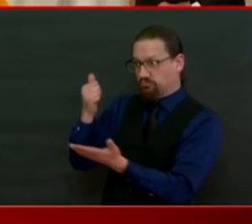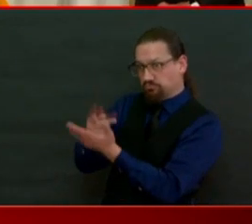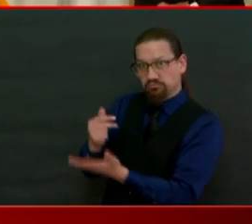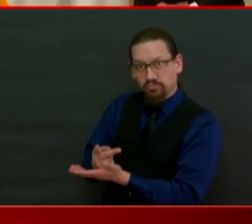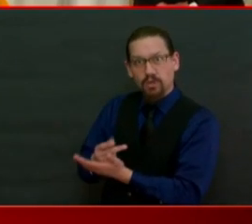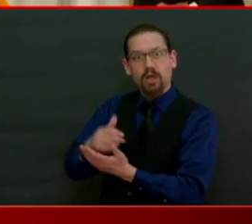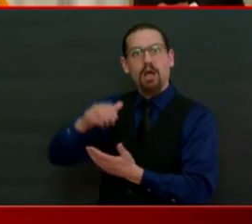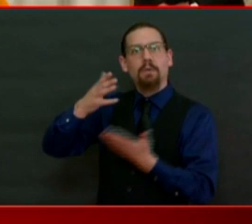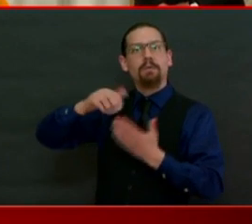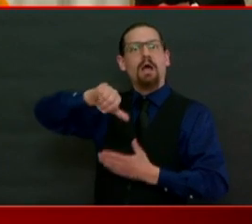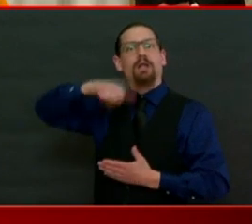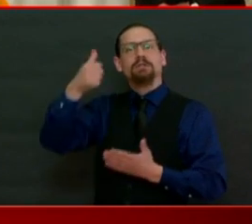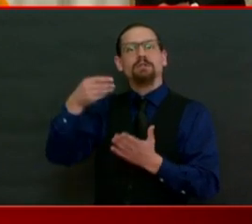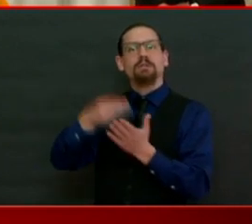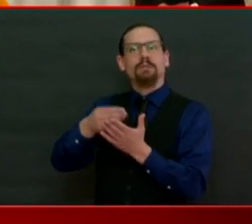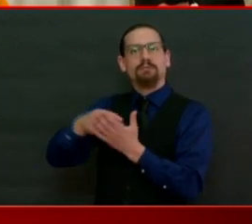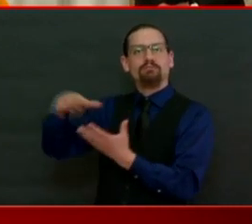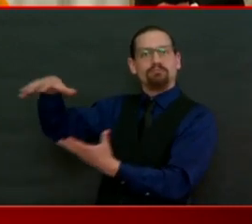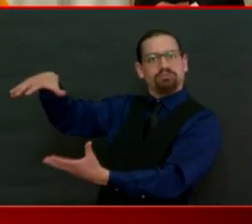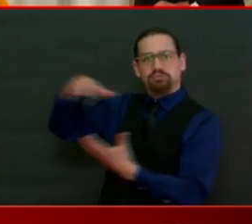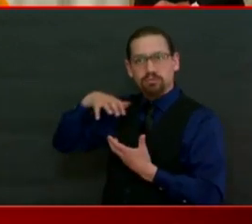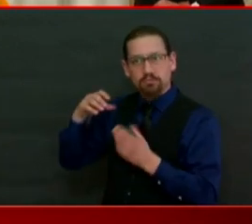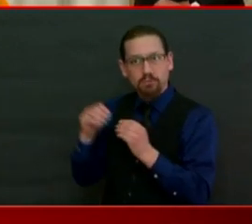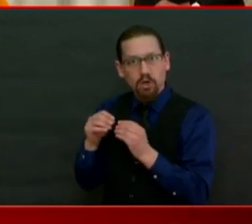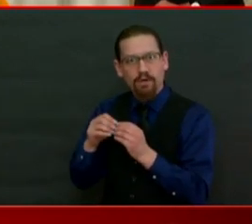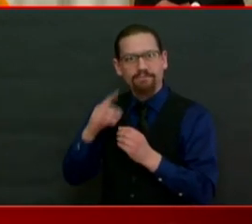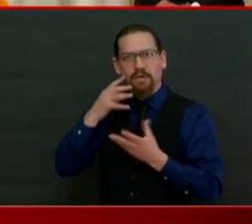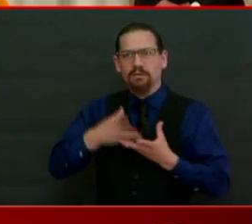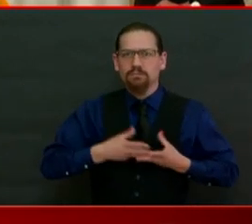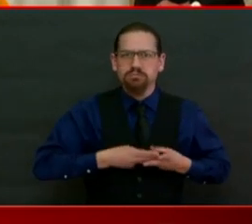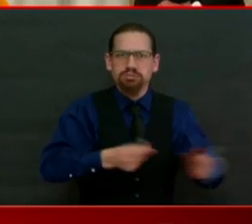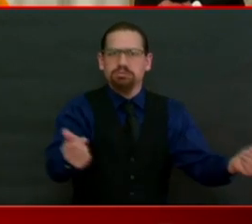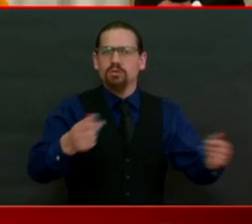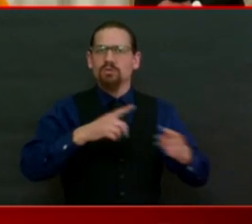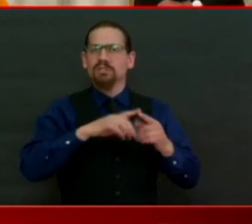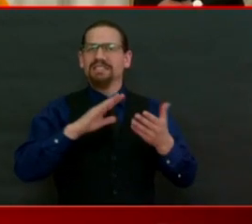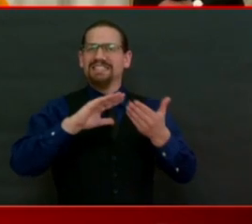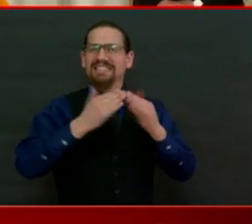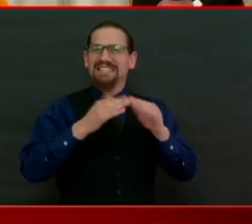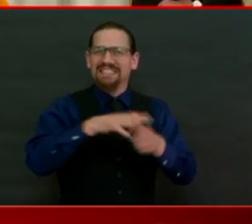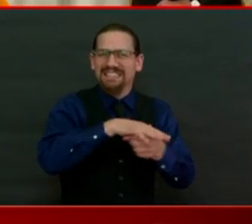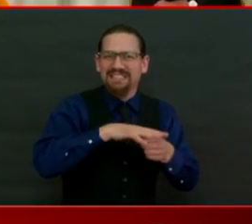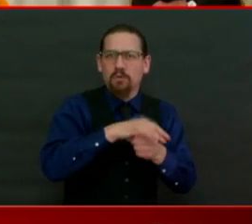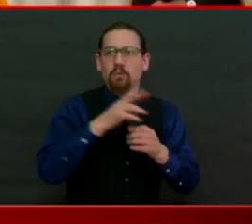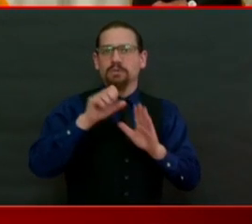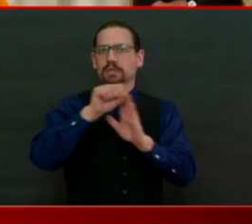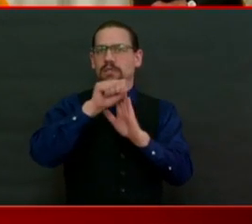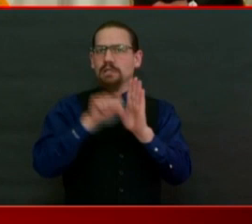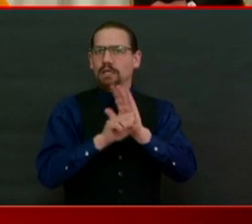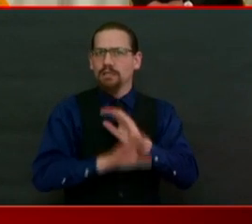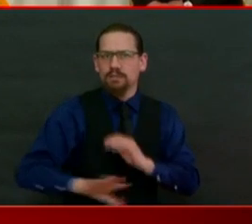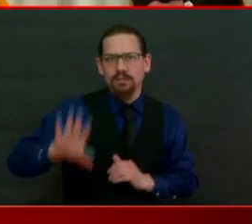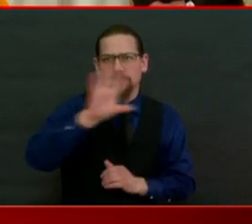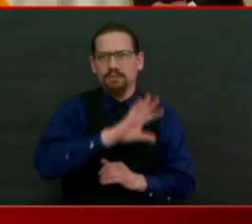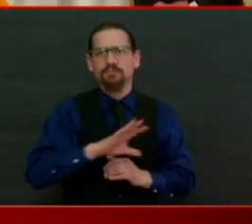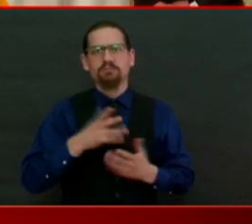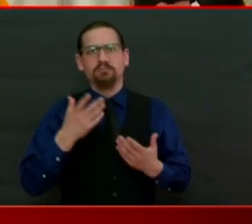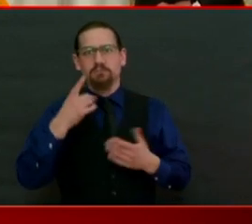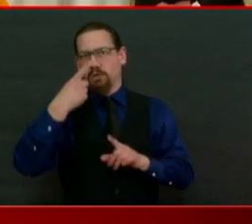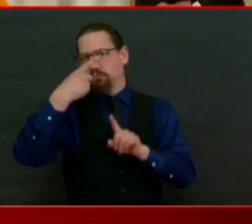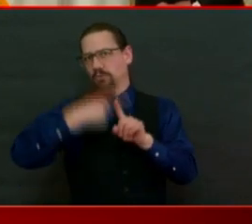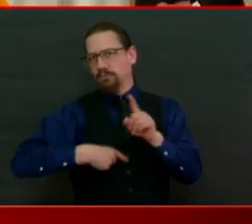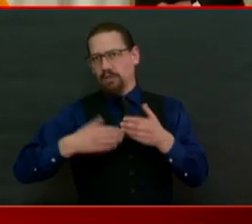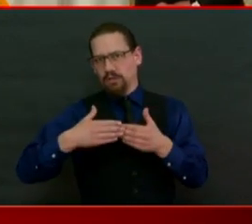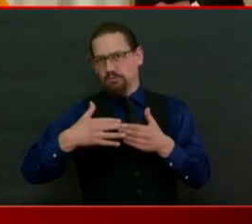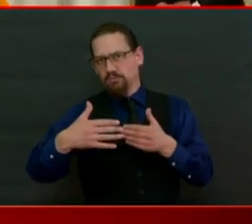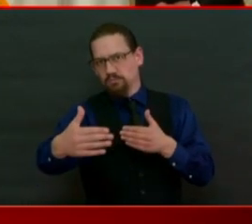shortfalls for cities and states around the country. So in a month, we'll have a better sense of what